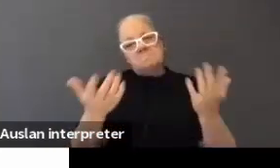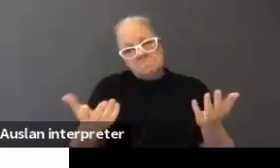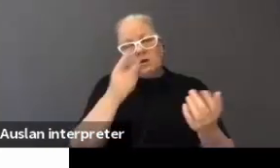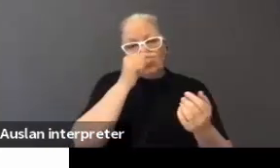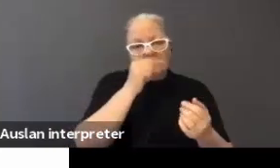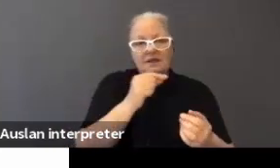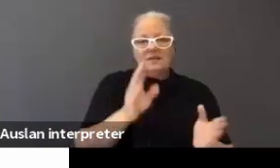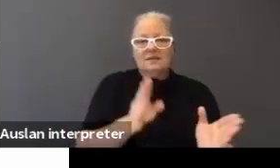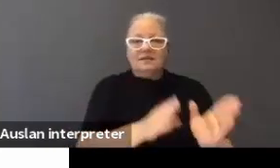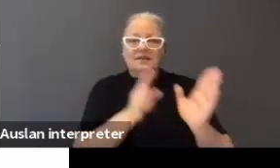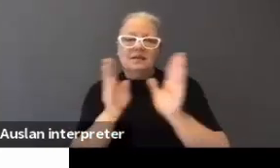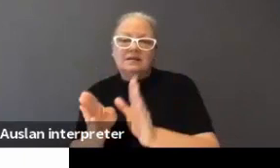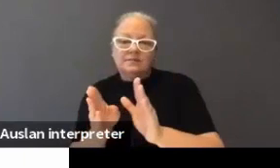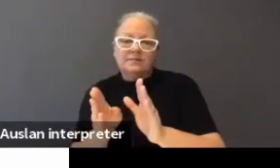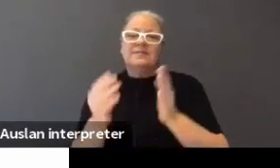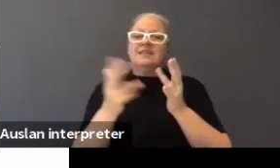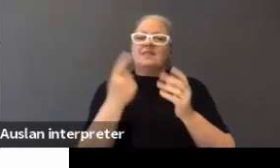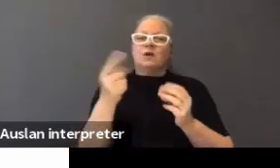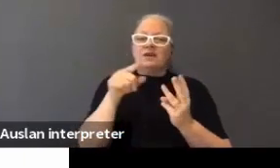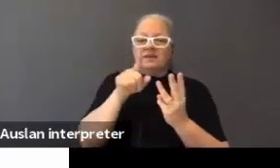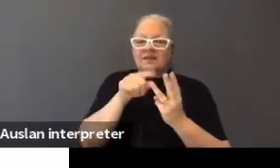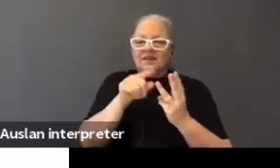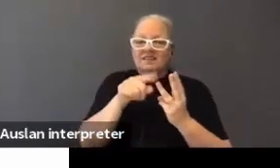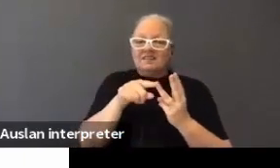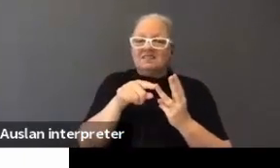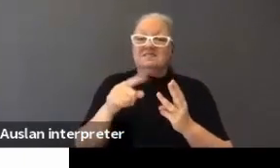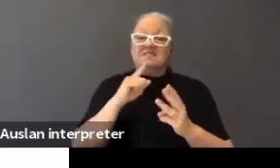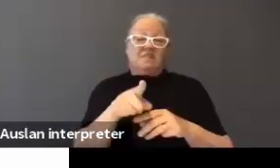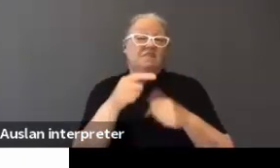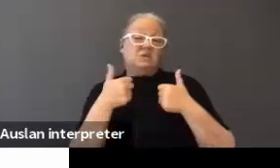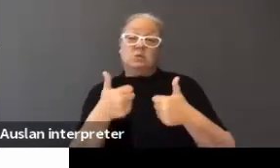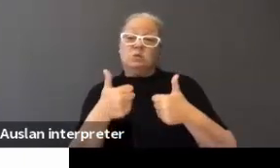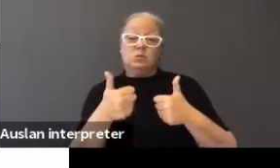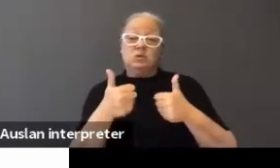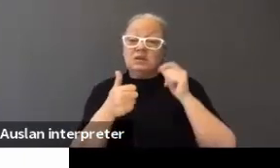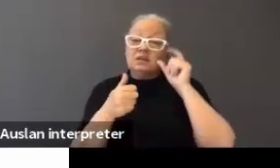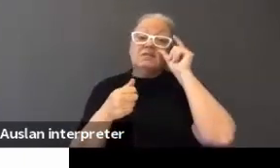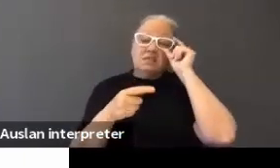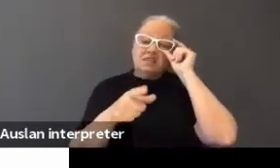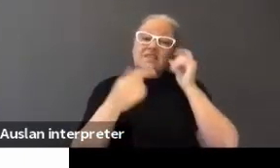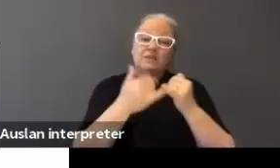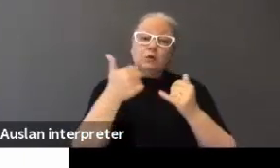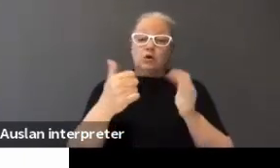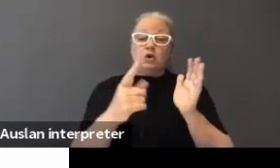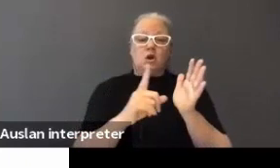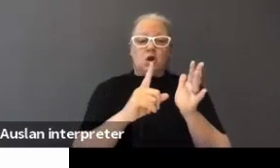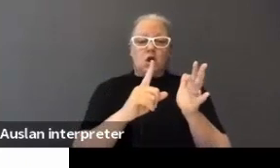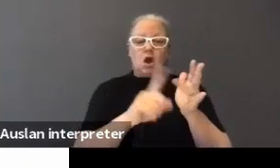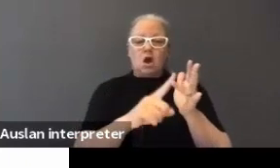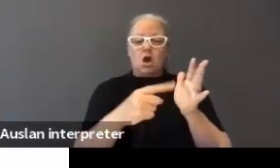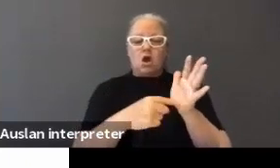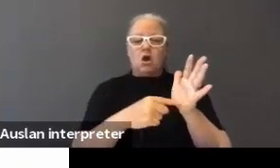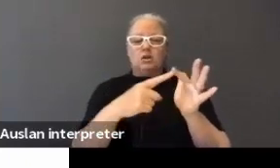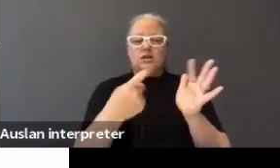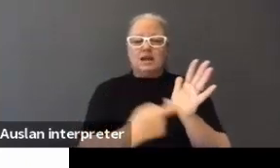OSSA is also reported to be really well, really good, but you only get 600